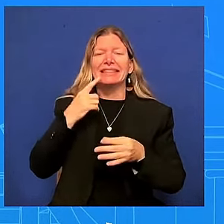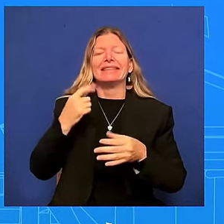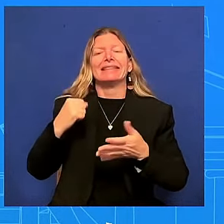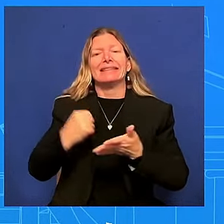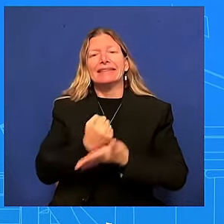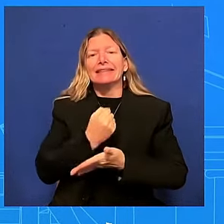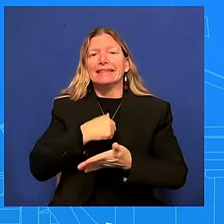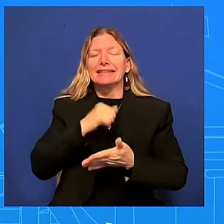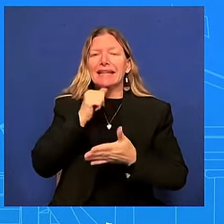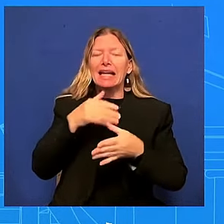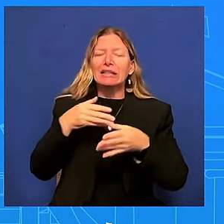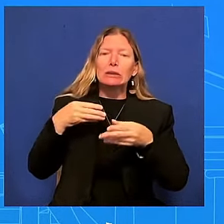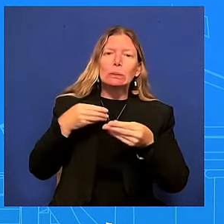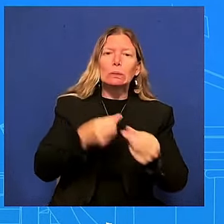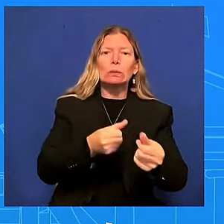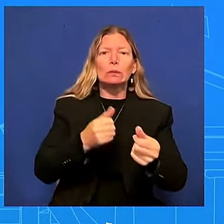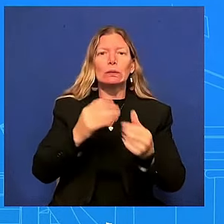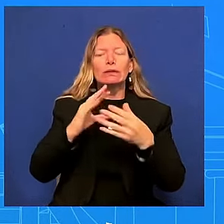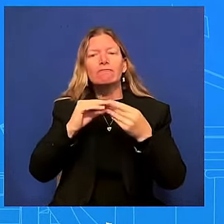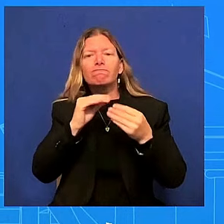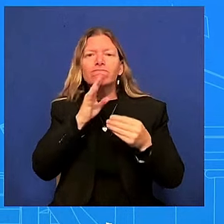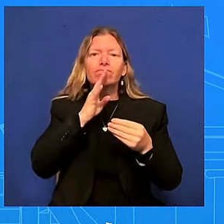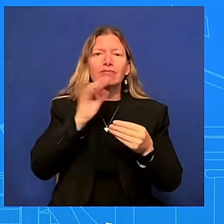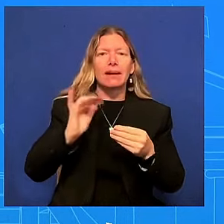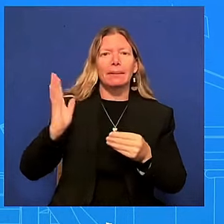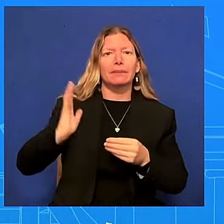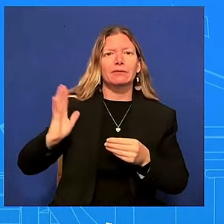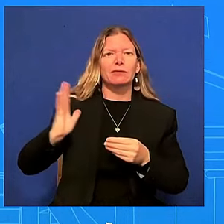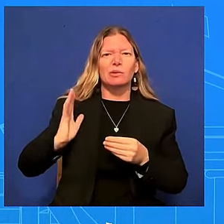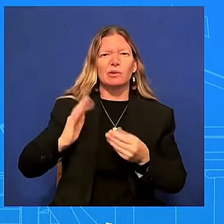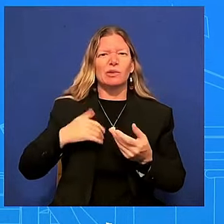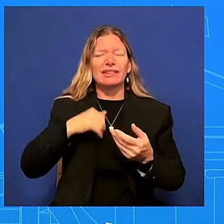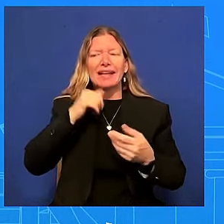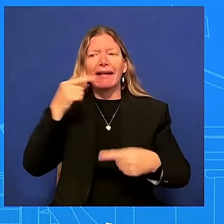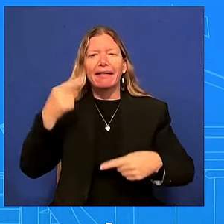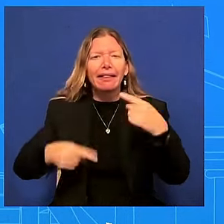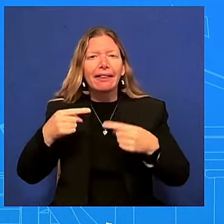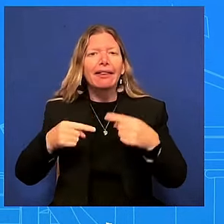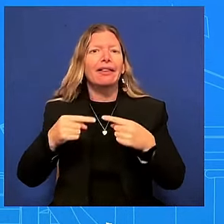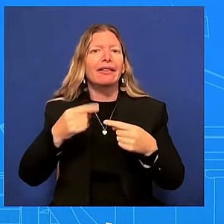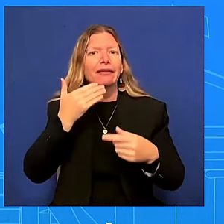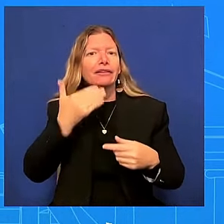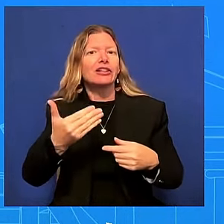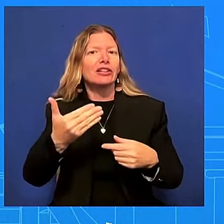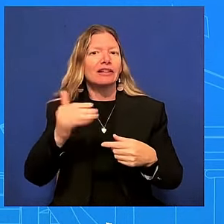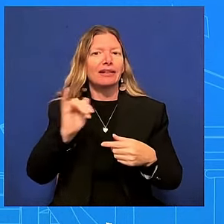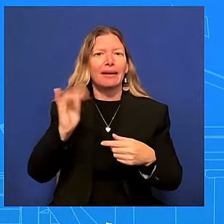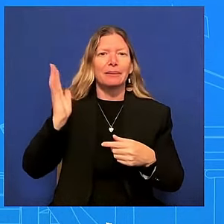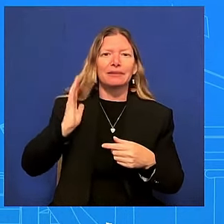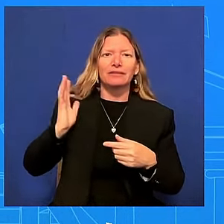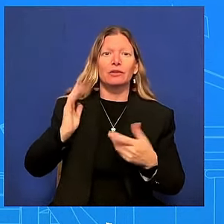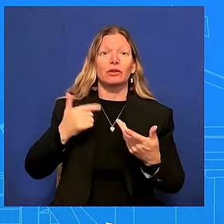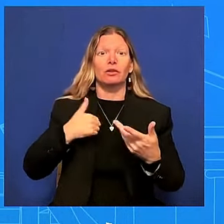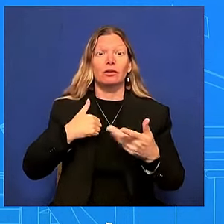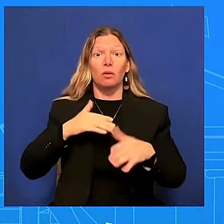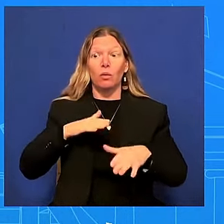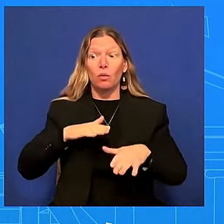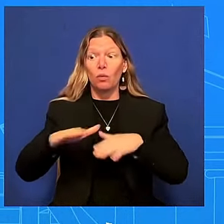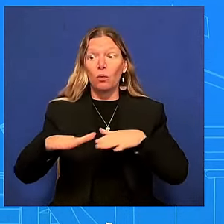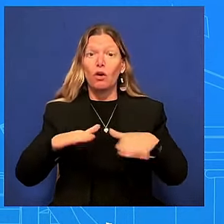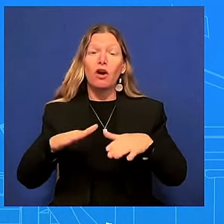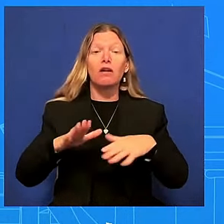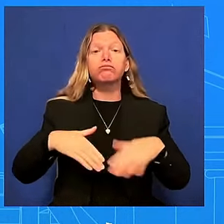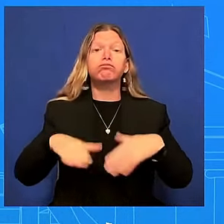i used to i don't walk as easily as i used to but one thing that he knows is how to deliver for the american people he